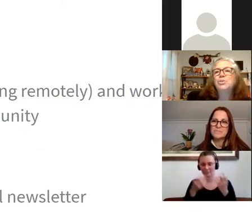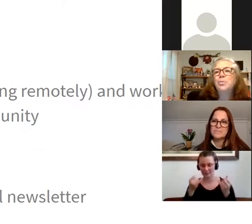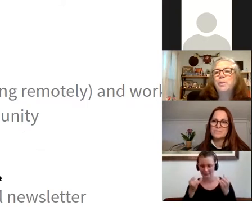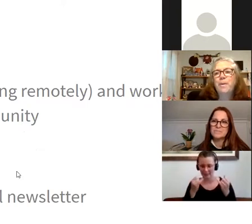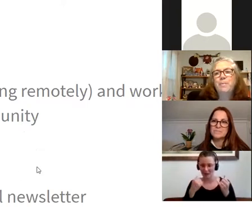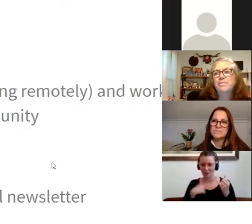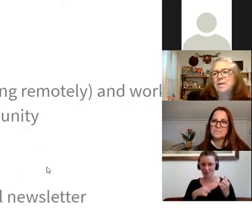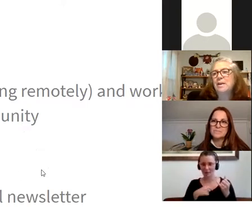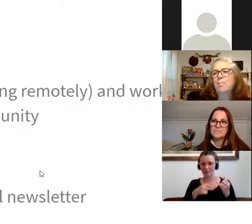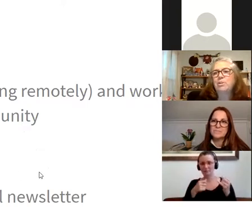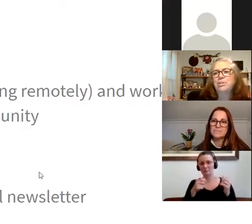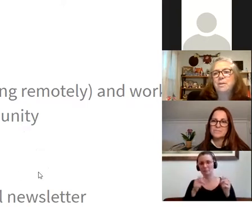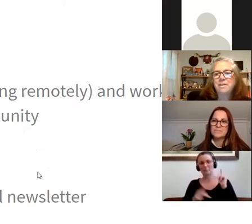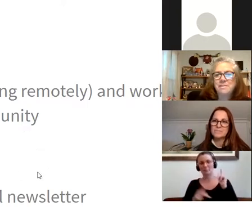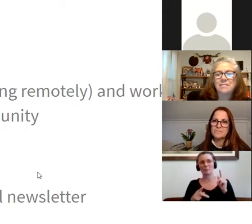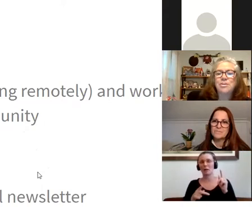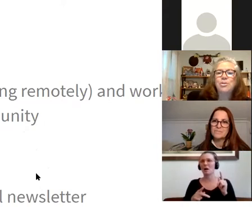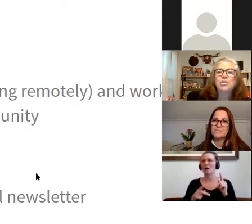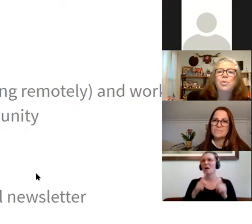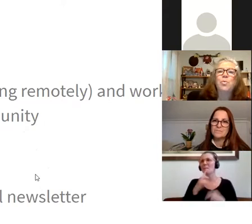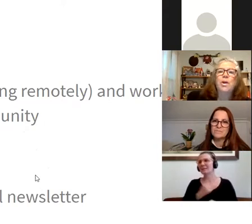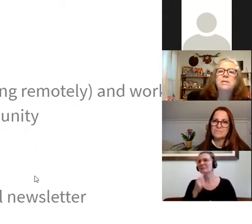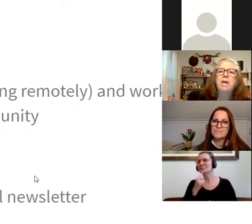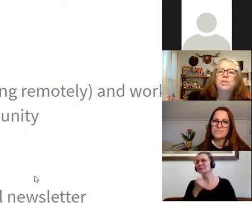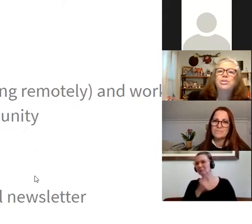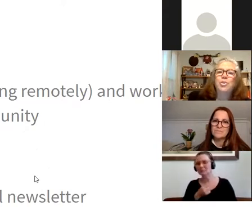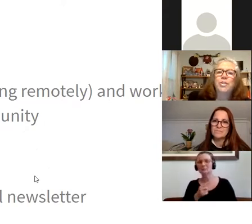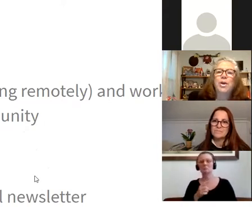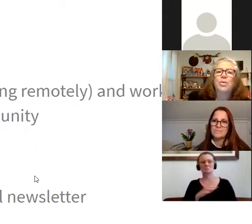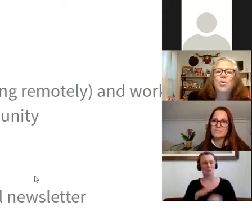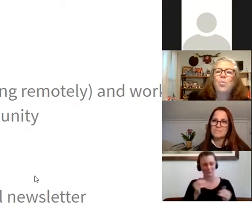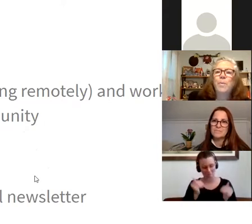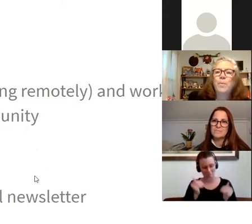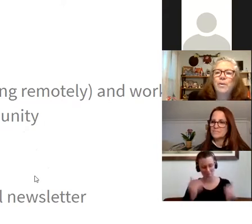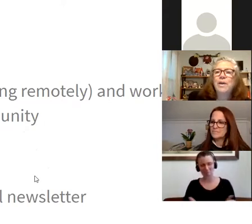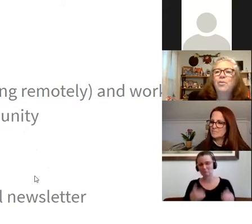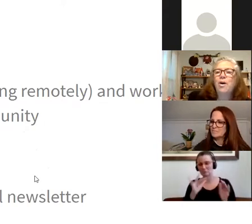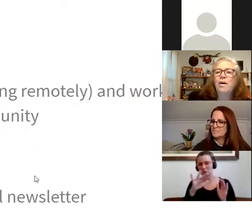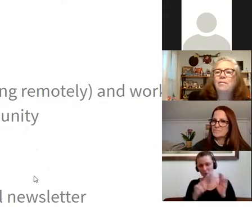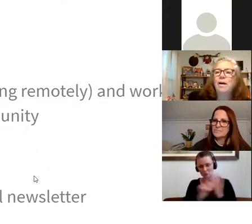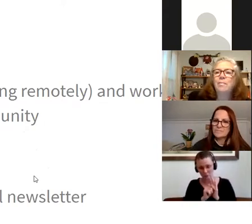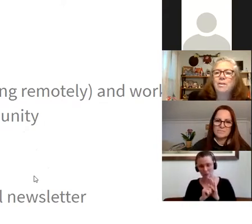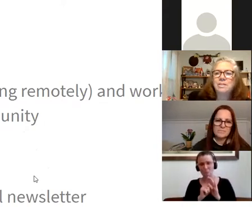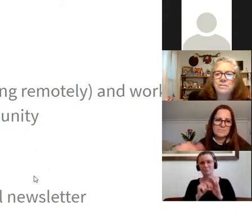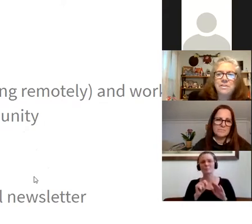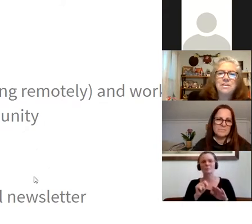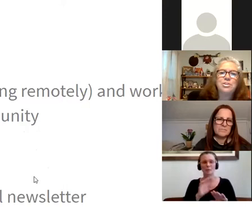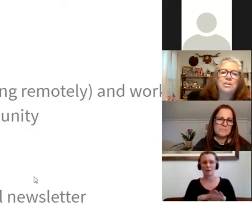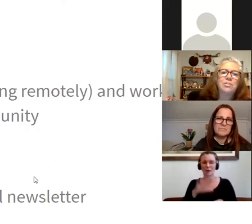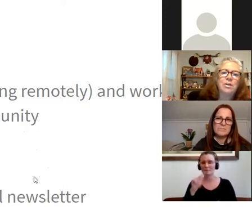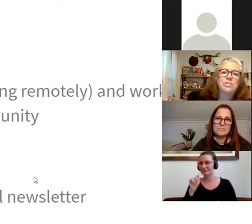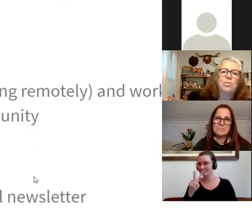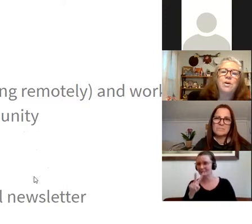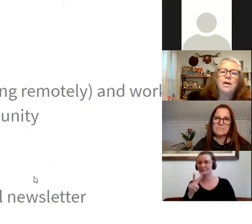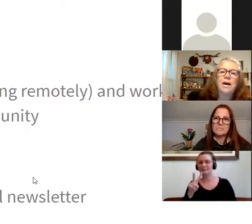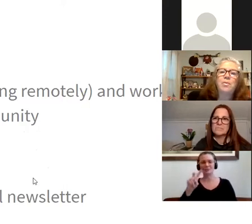you. We had so many people saying how much they missed it. So we wanted to make sure that we put that on our TV station